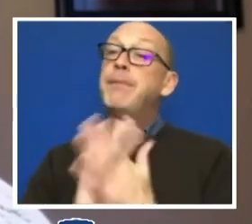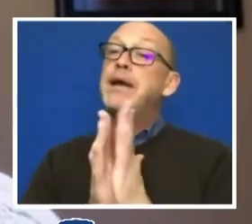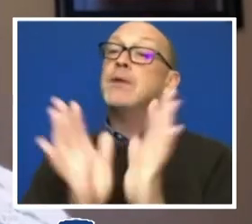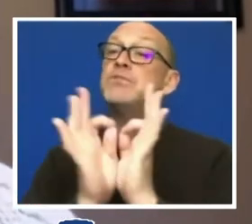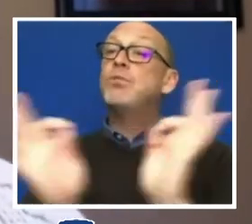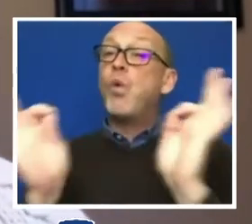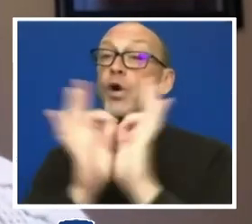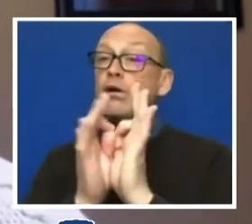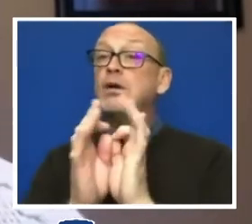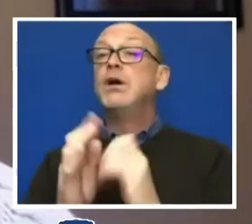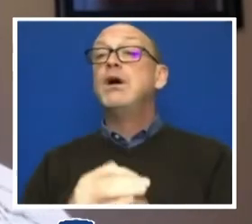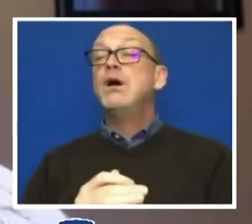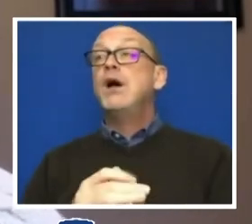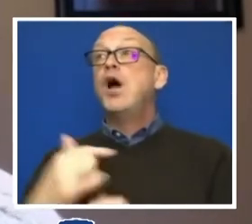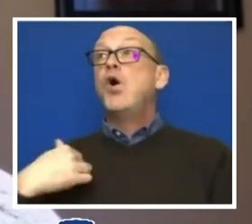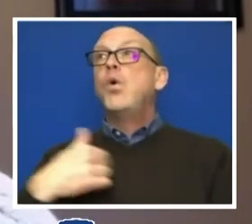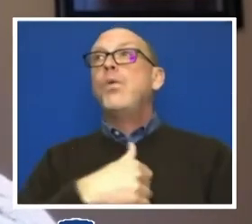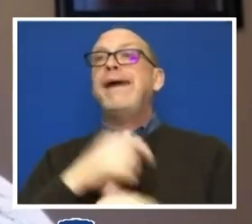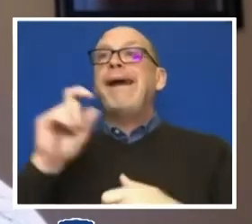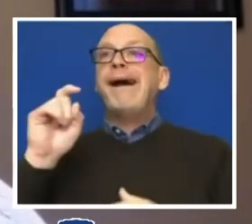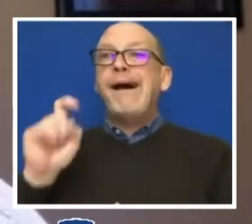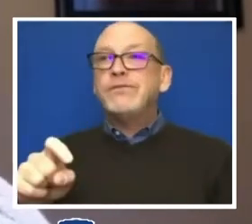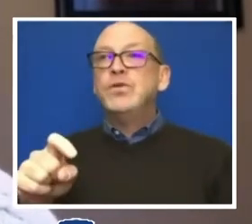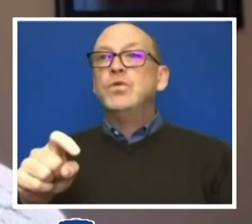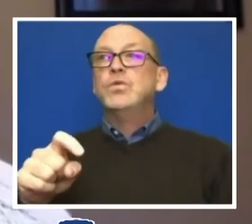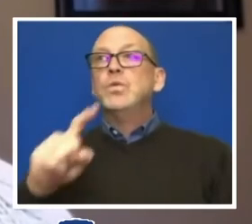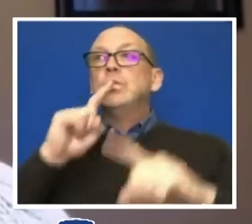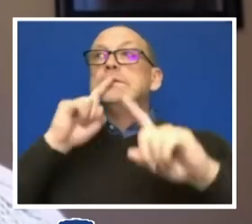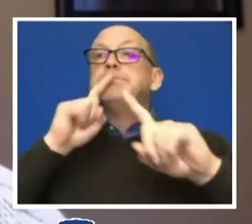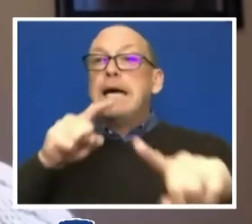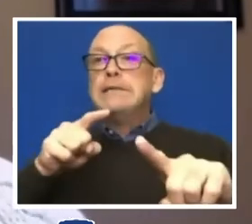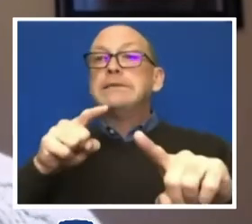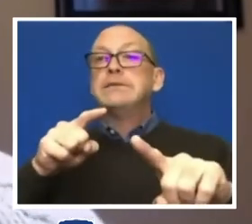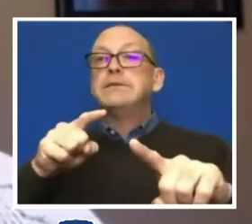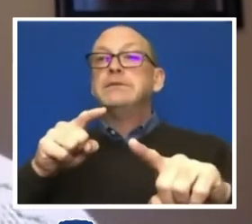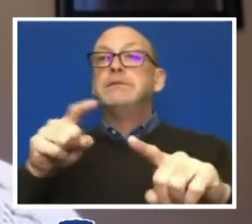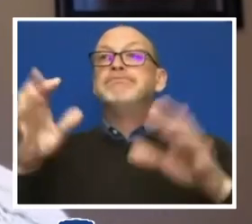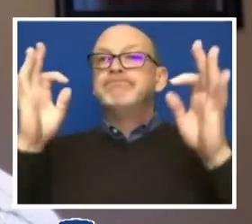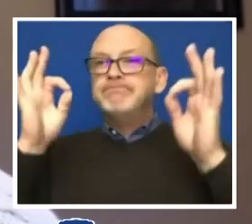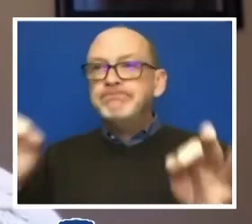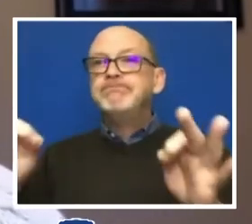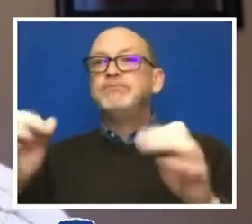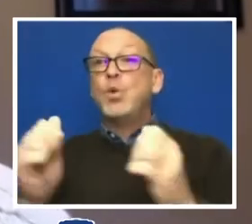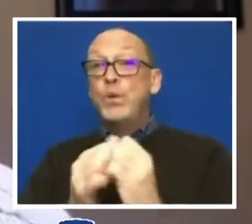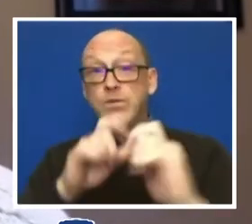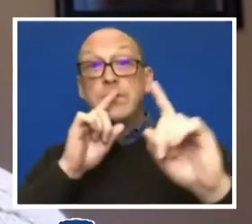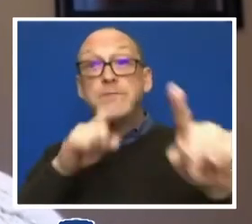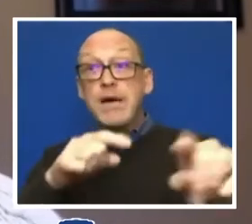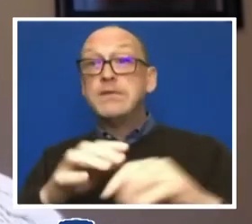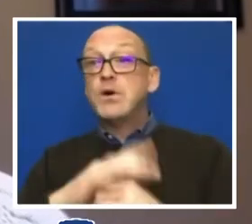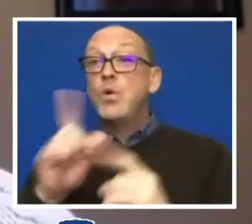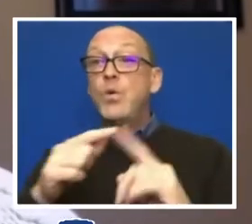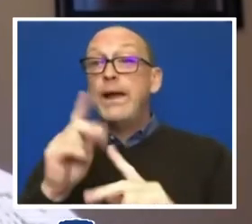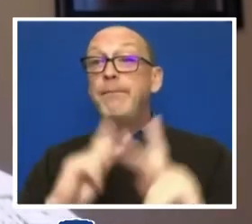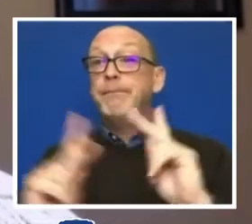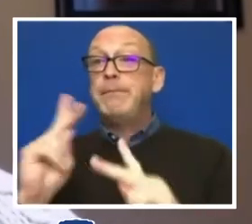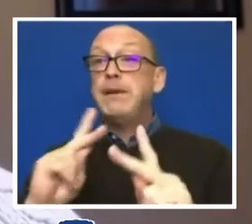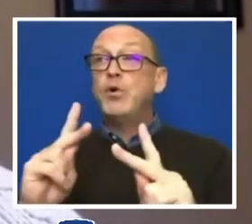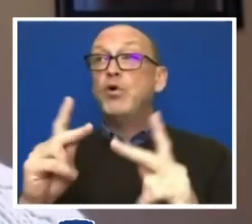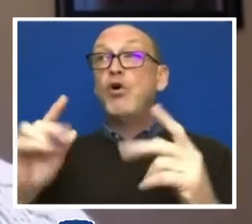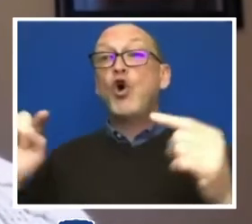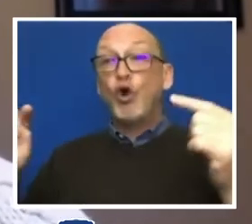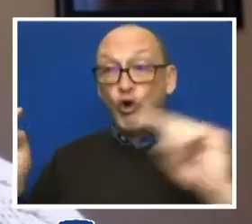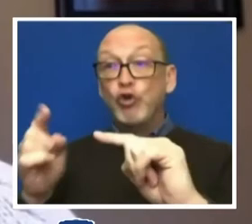you know, we have to be responsive and decisive in our responses when people have been harmed.